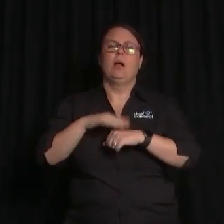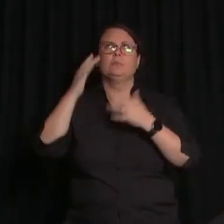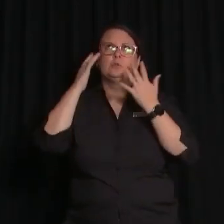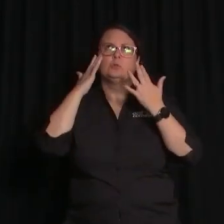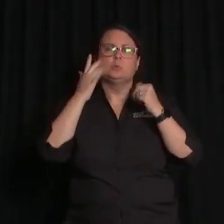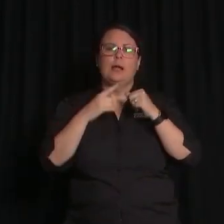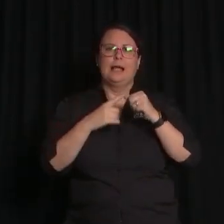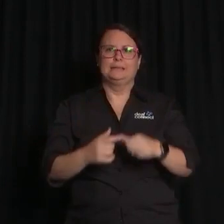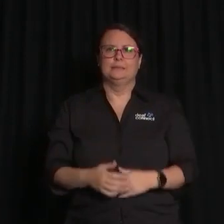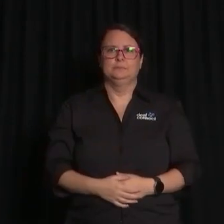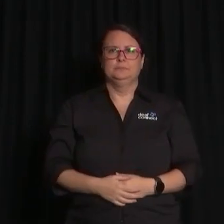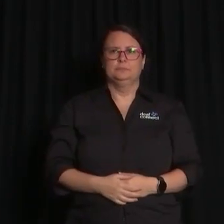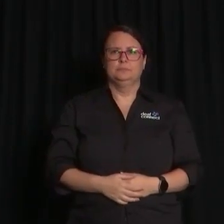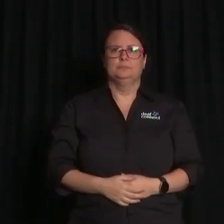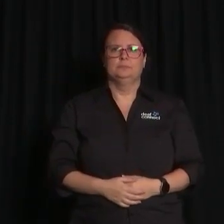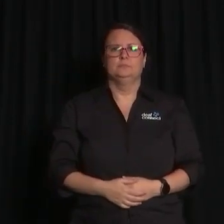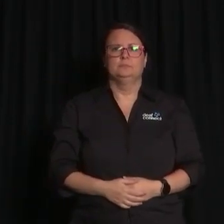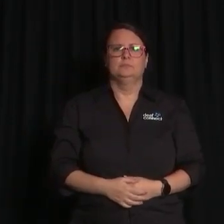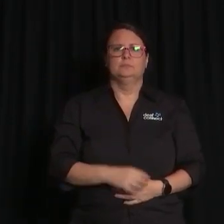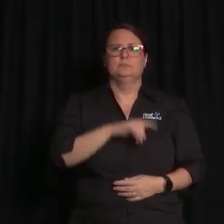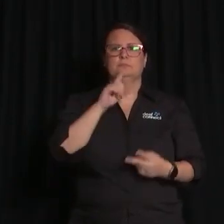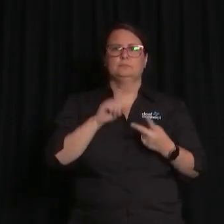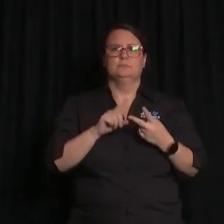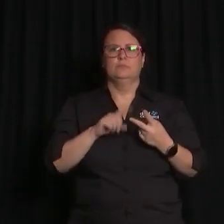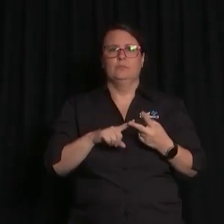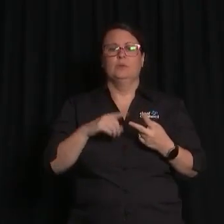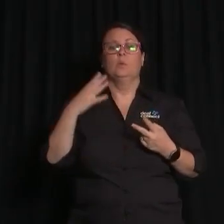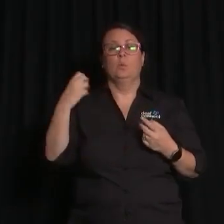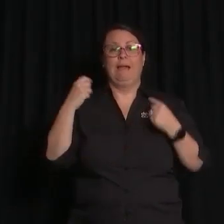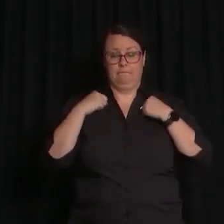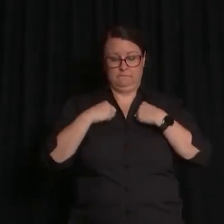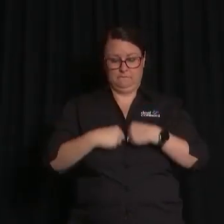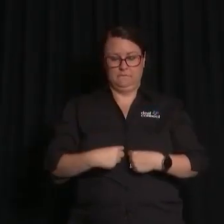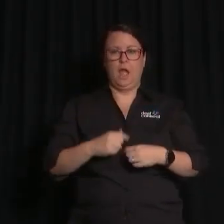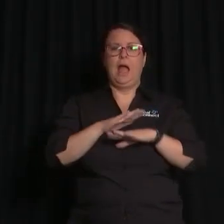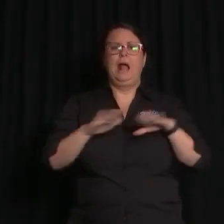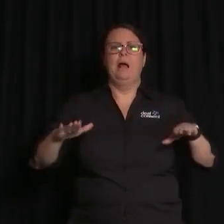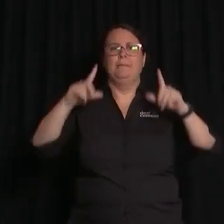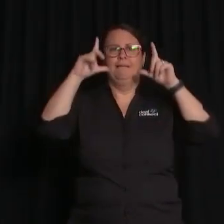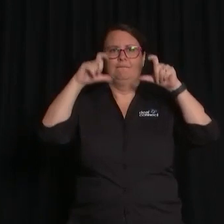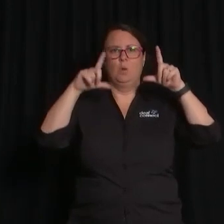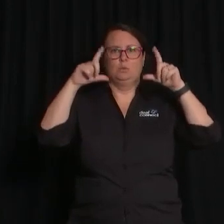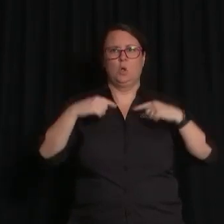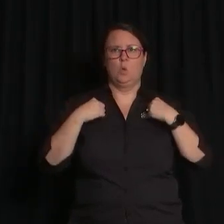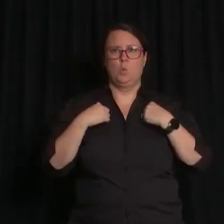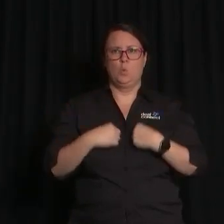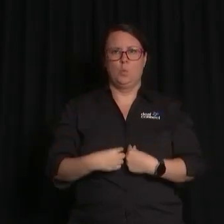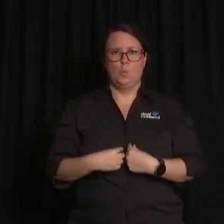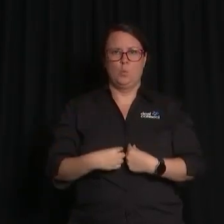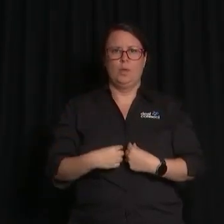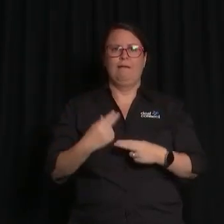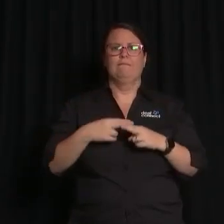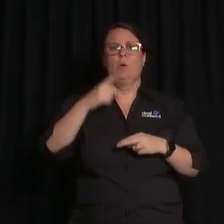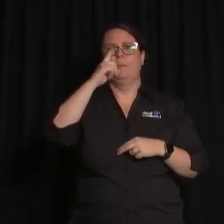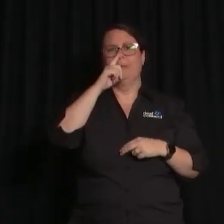In addition to the yellow lanyards, we have additional lanyards that says no photos written on them. And they're for attendees